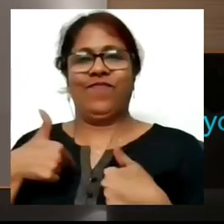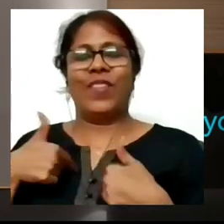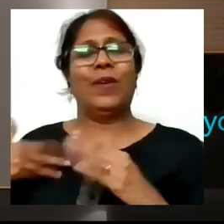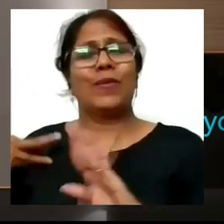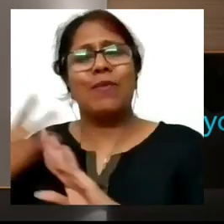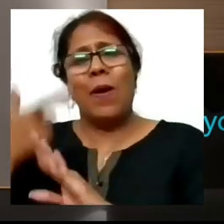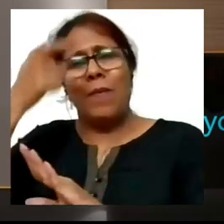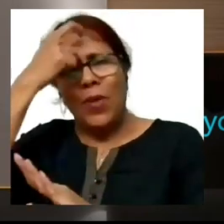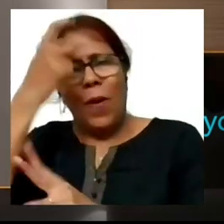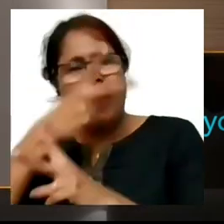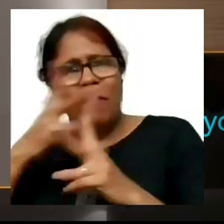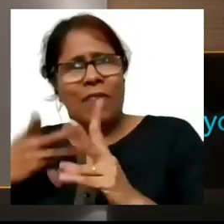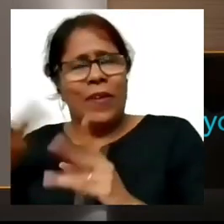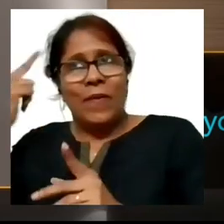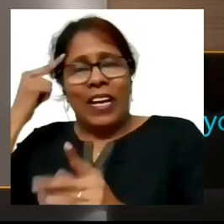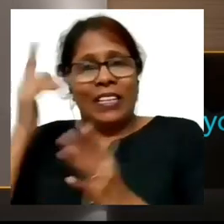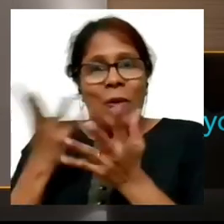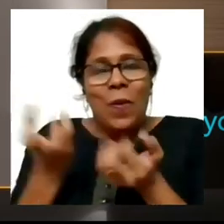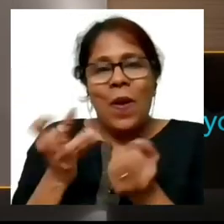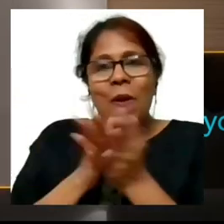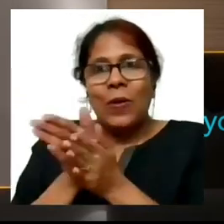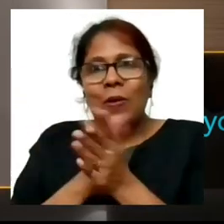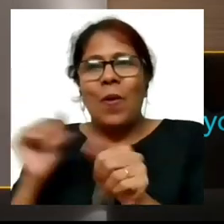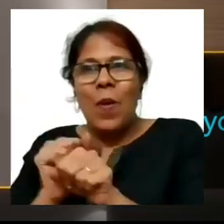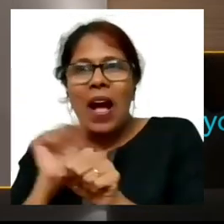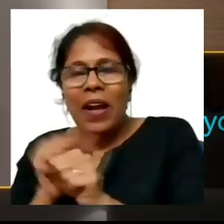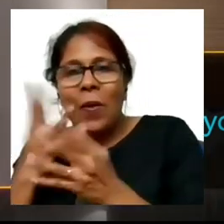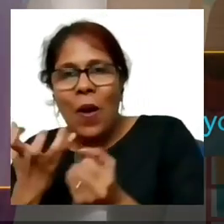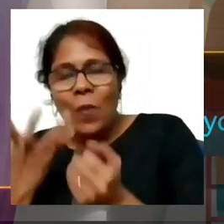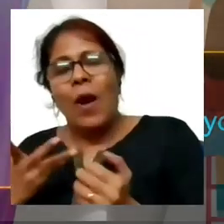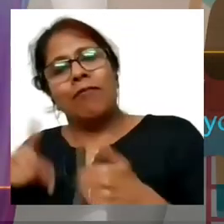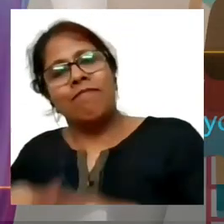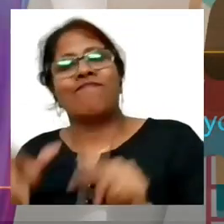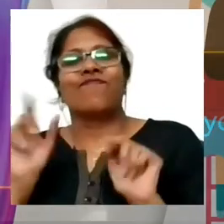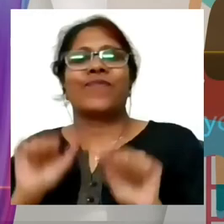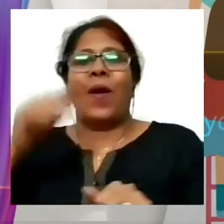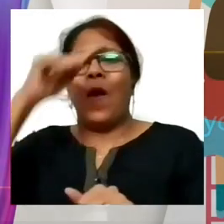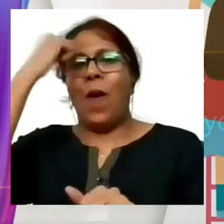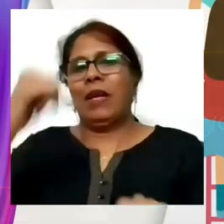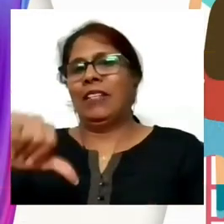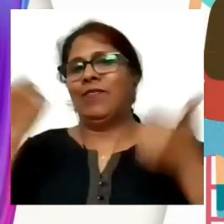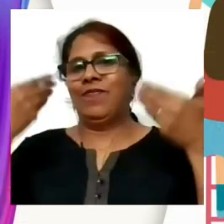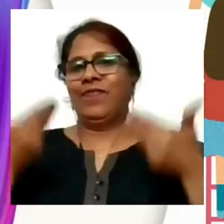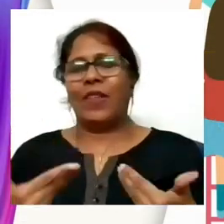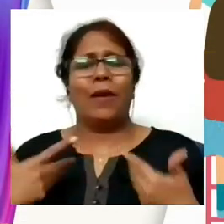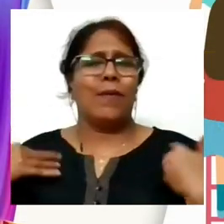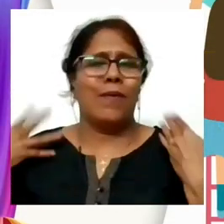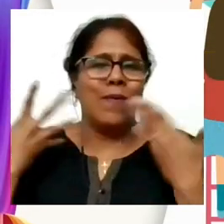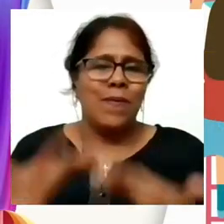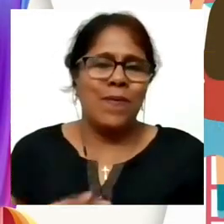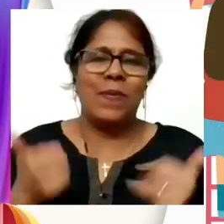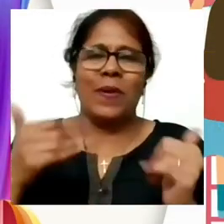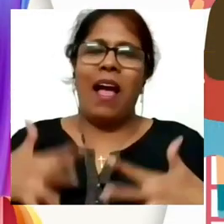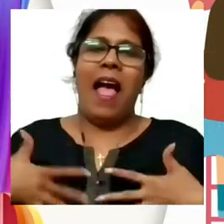I'm very glad and thankful for this opportunity that I've got and it's been wonderful till now